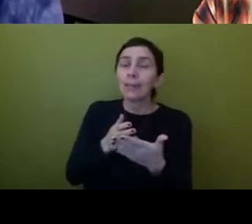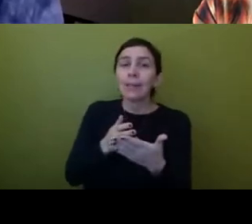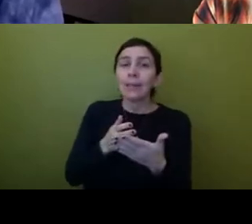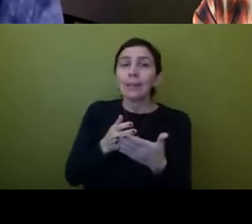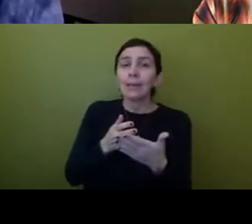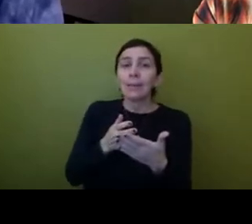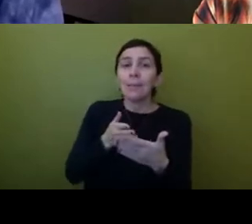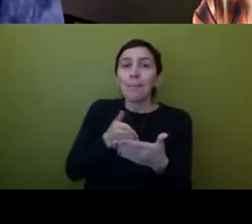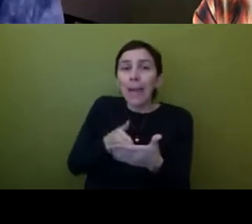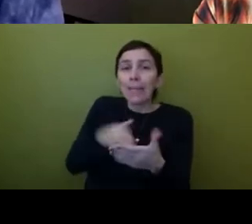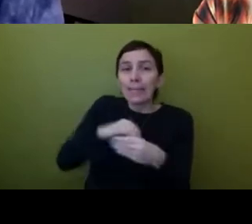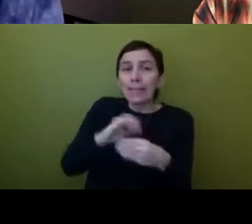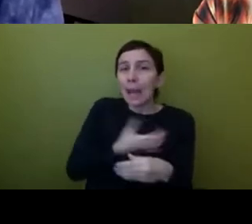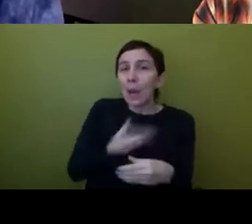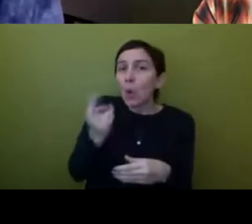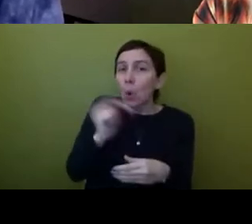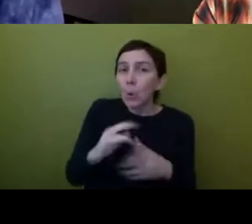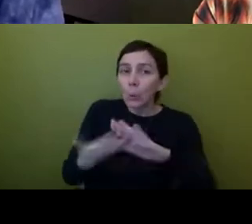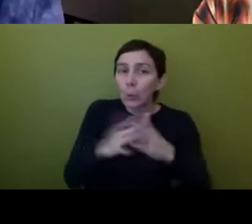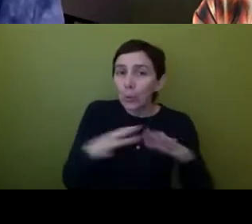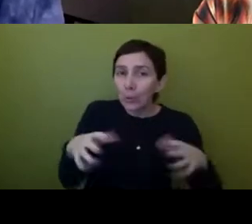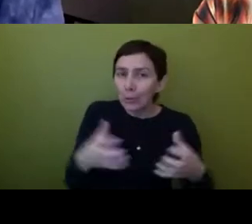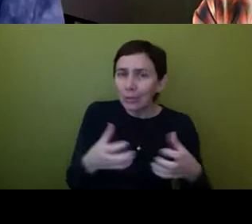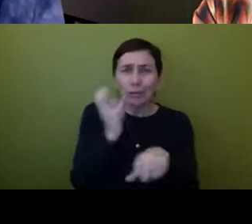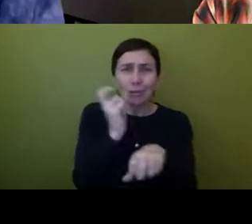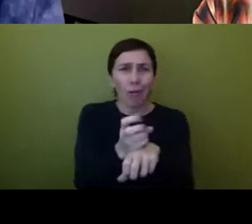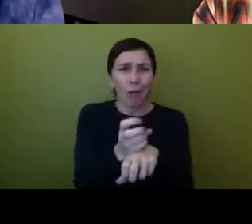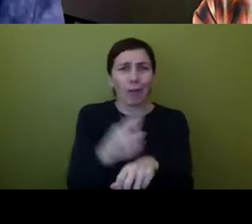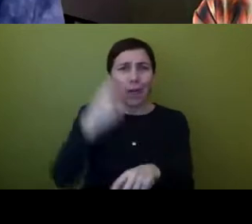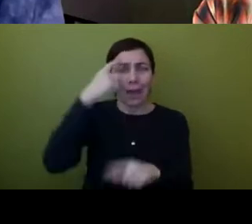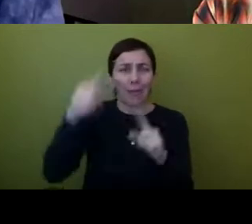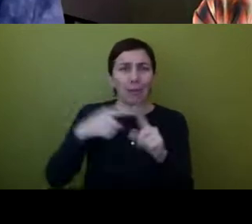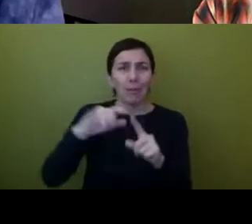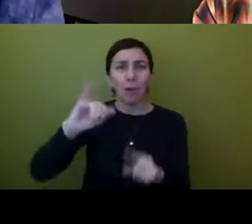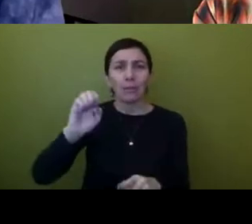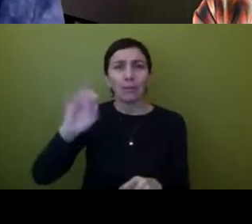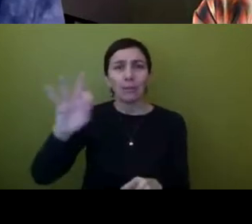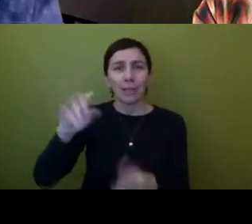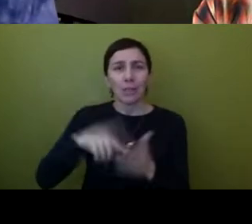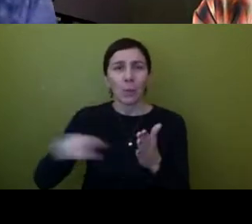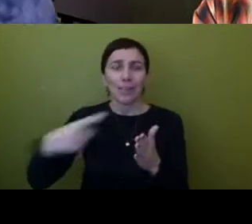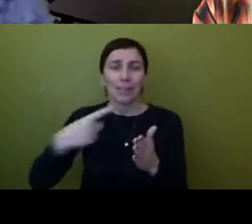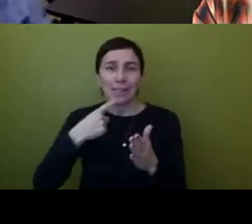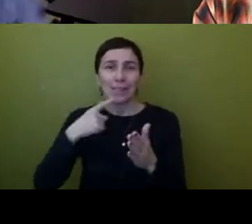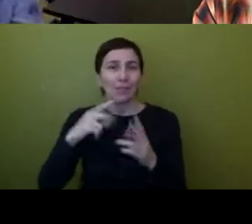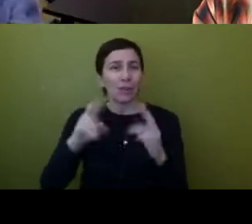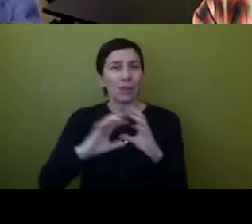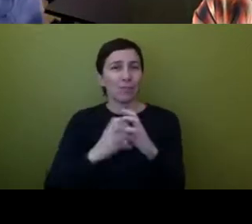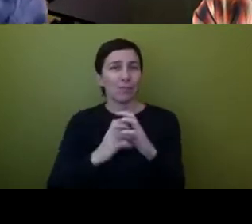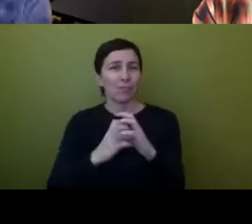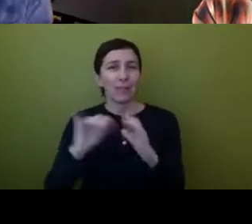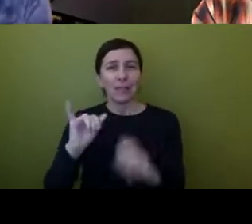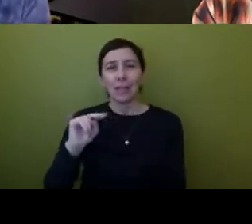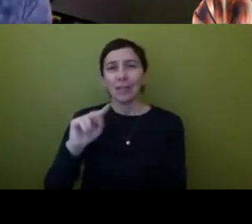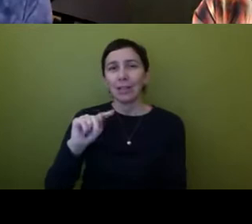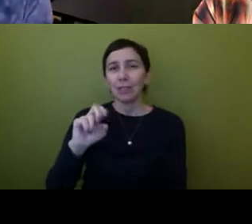i mean it's it's tough and i think i i think back to jeff earlier like you know this is where intersectionality comes place in terms of within